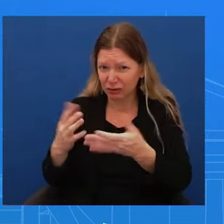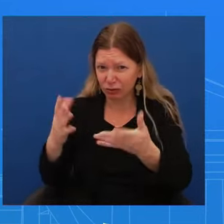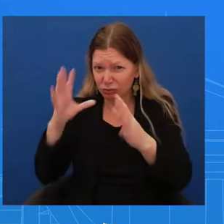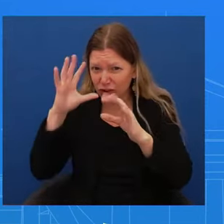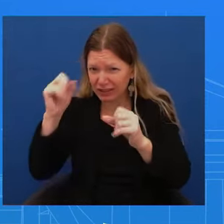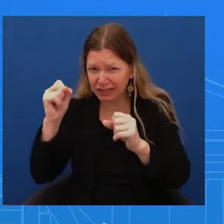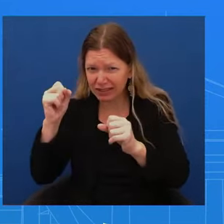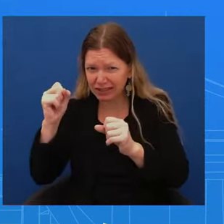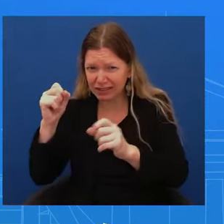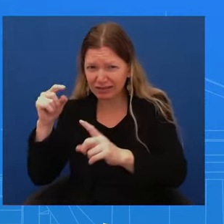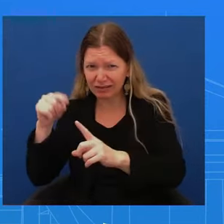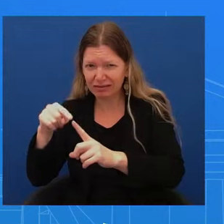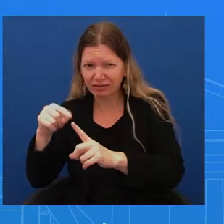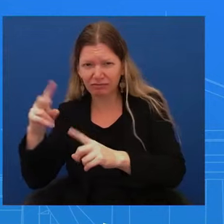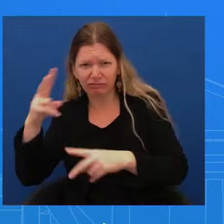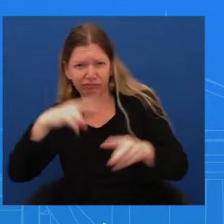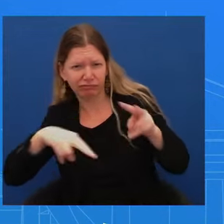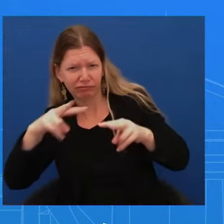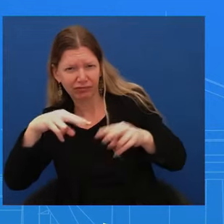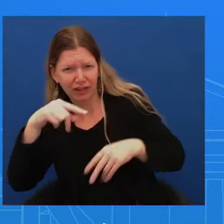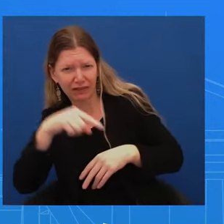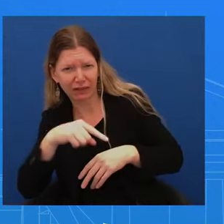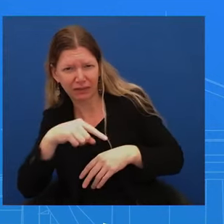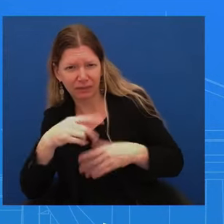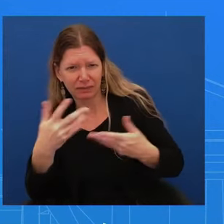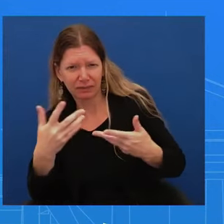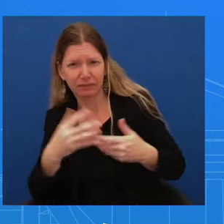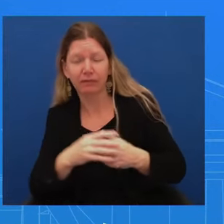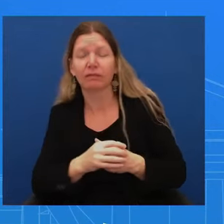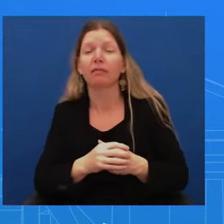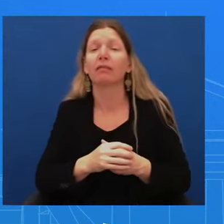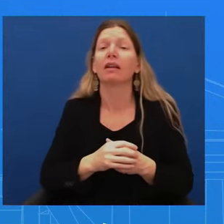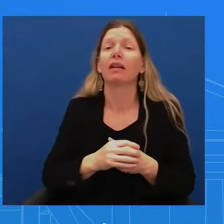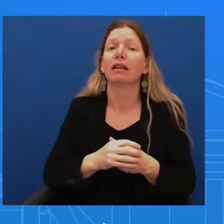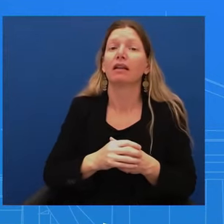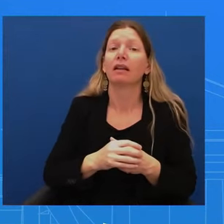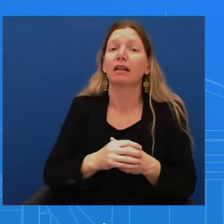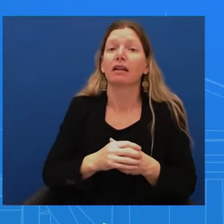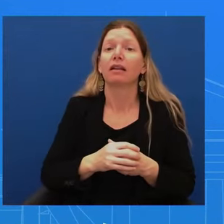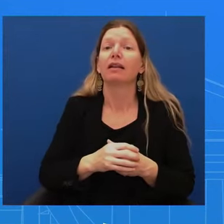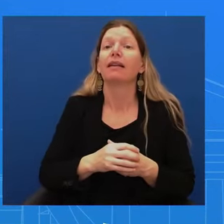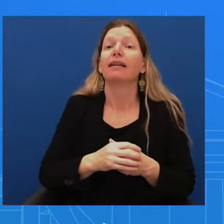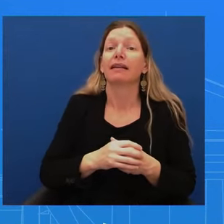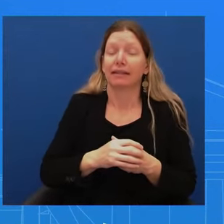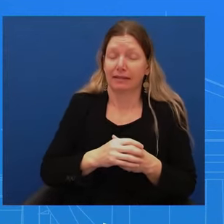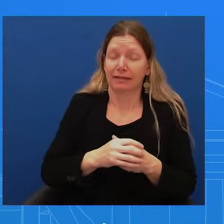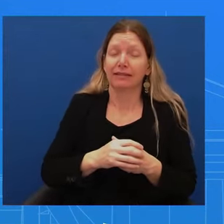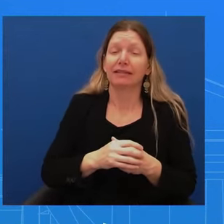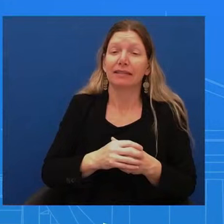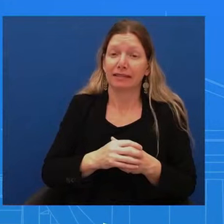is that Secretary Austin put out a statement taking full responsibility